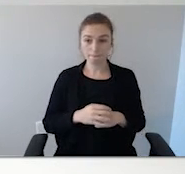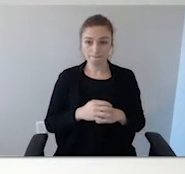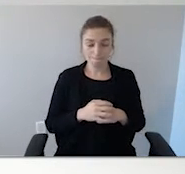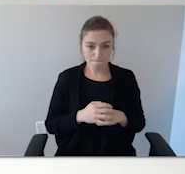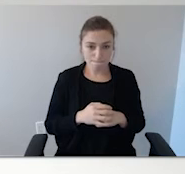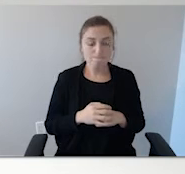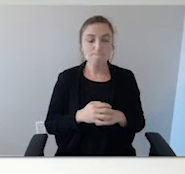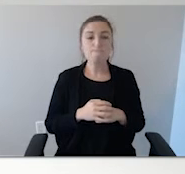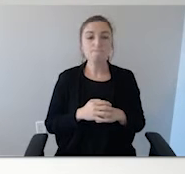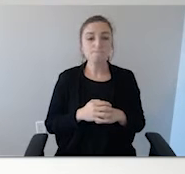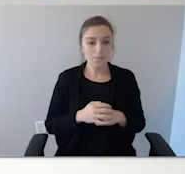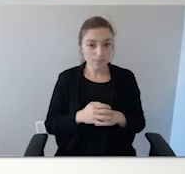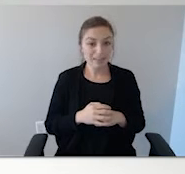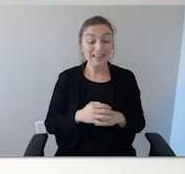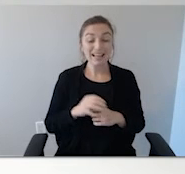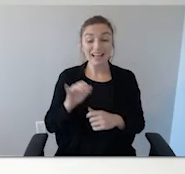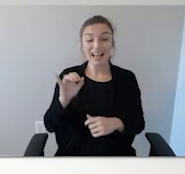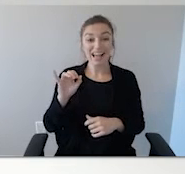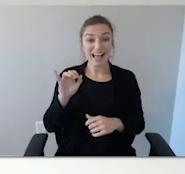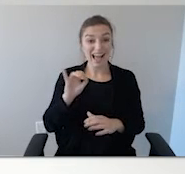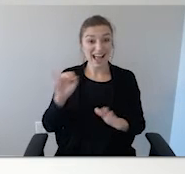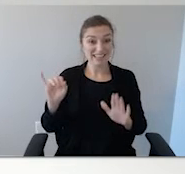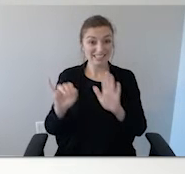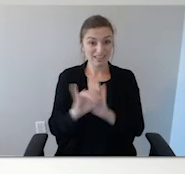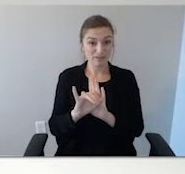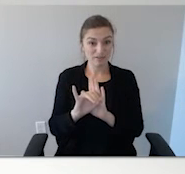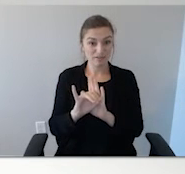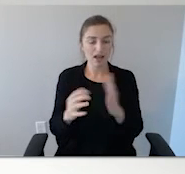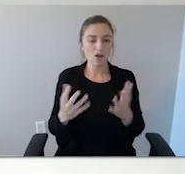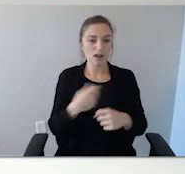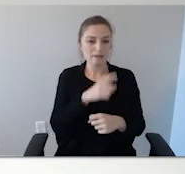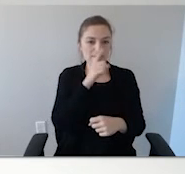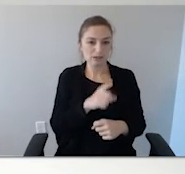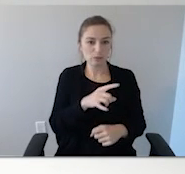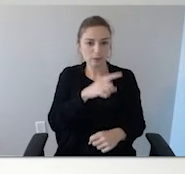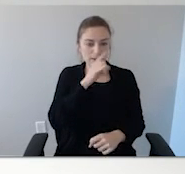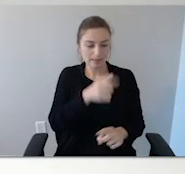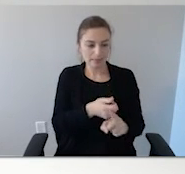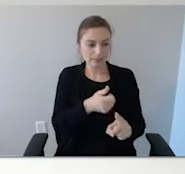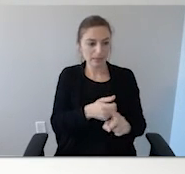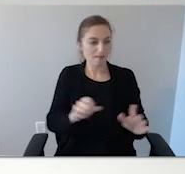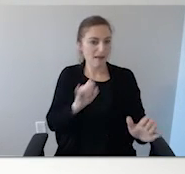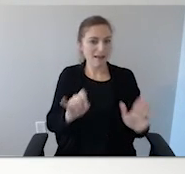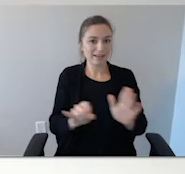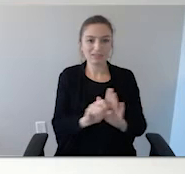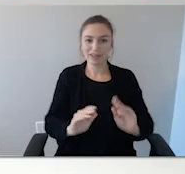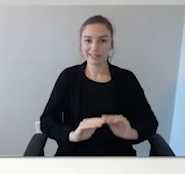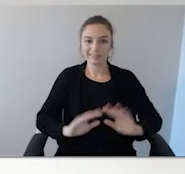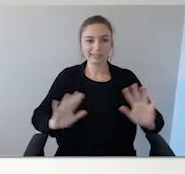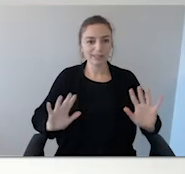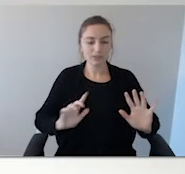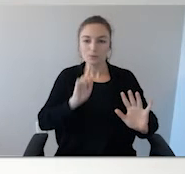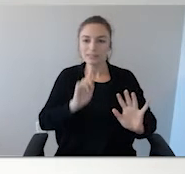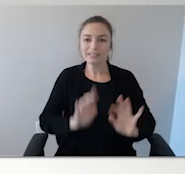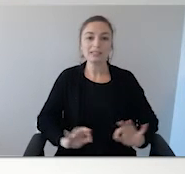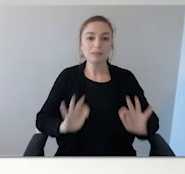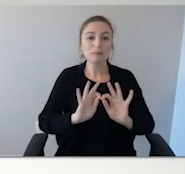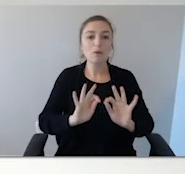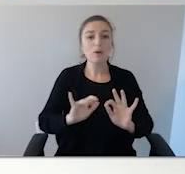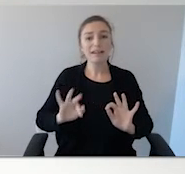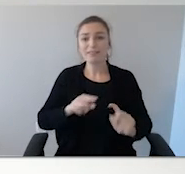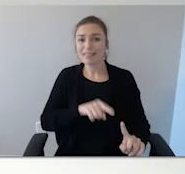We want to make sure that our kids are identified in some way, shape or form, especially if they're nonverbal. It's important that they have a way to identify themselves.